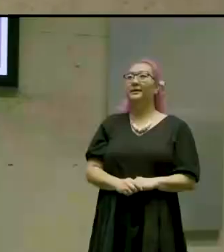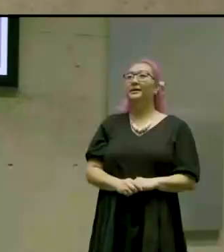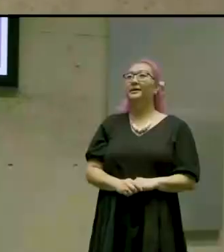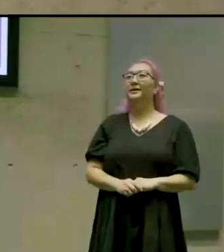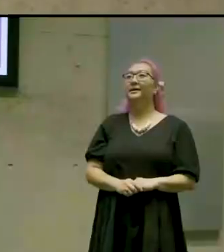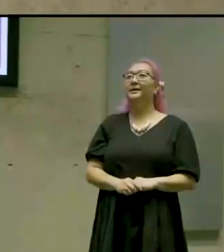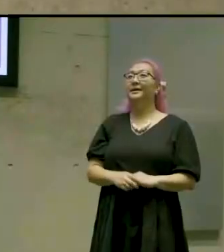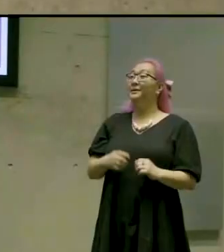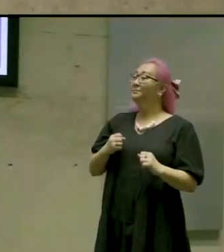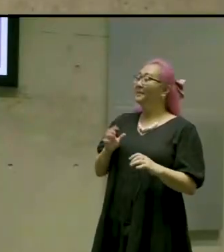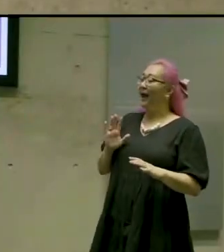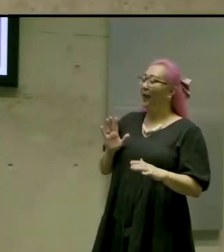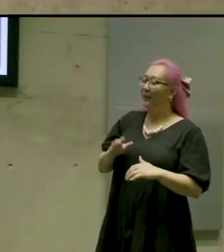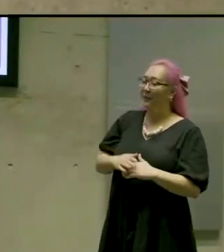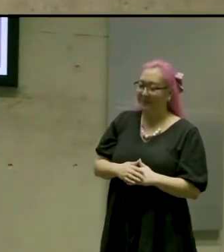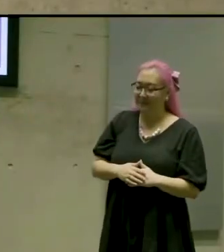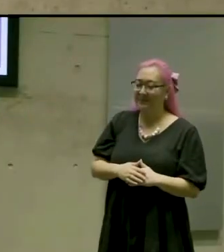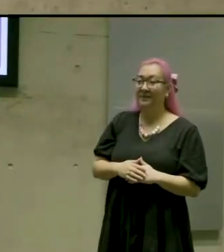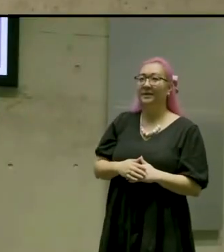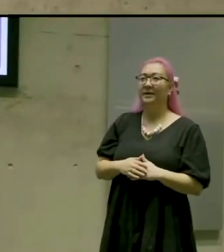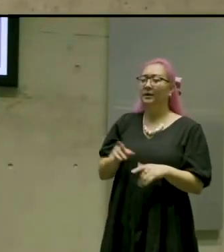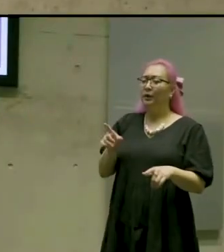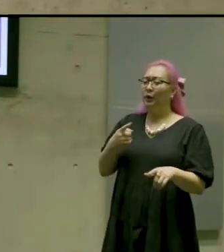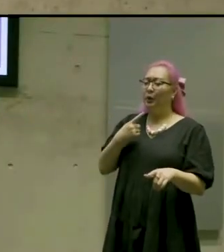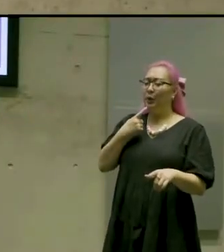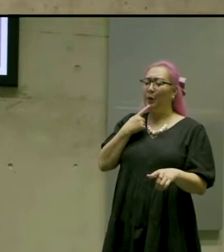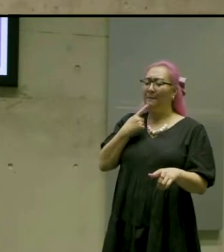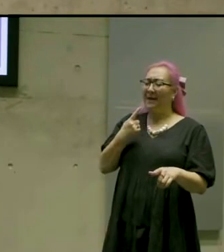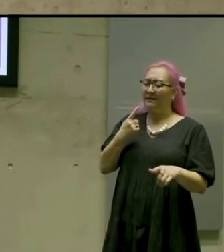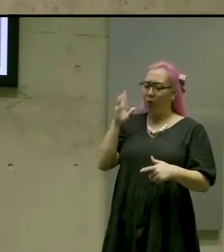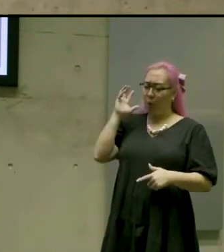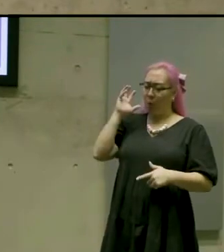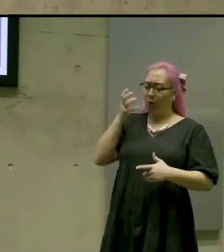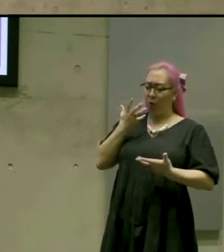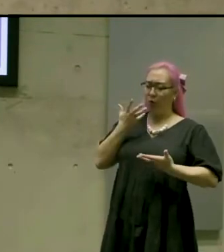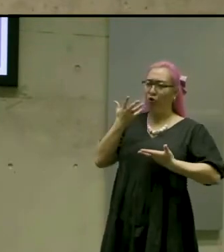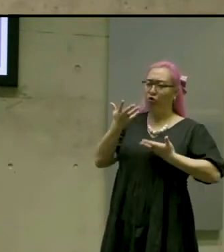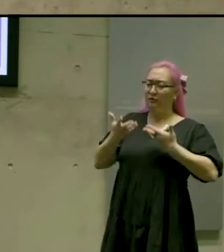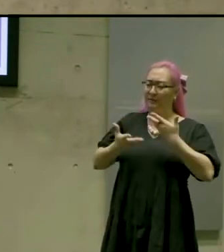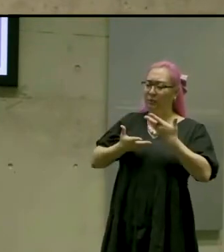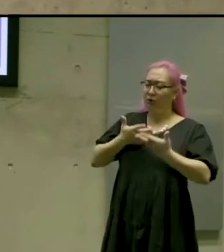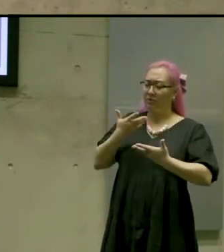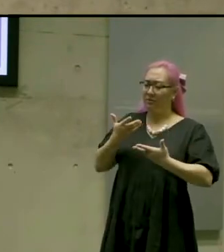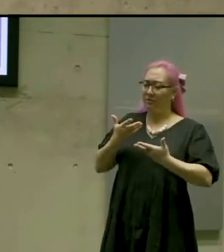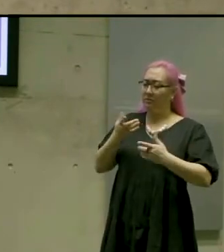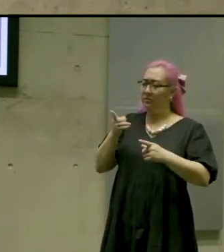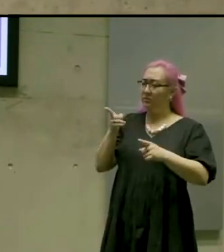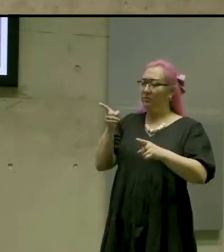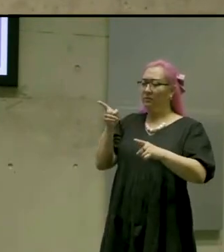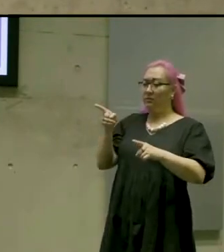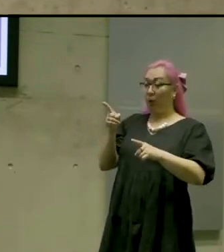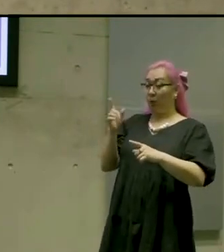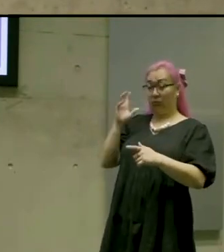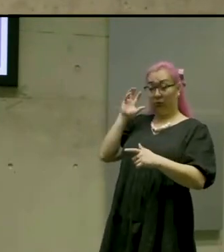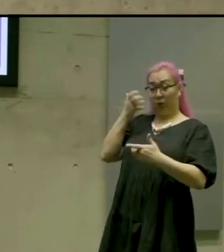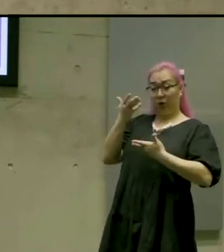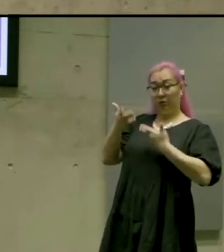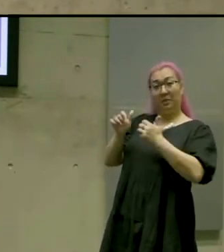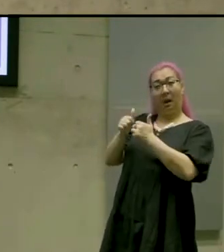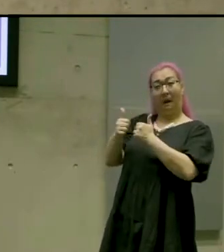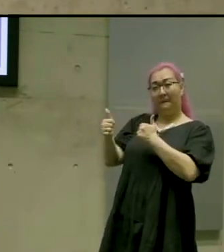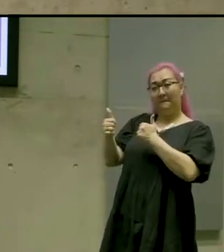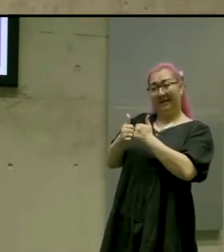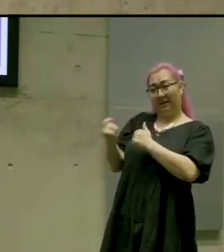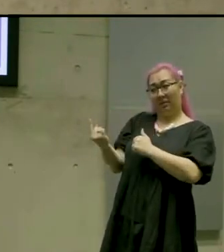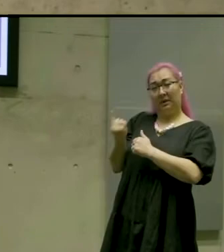Hello, uh, you mentioned audio description for the game. Uh, the company you used, was it was it a company that